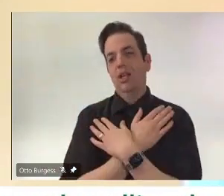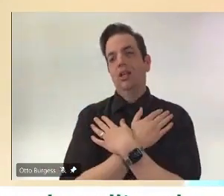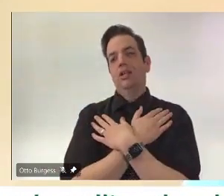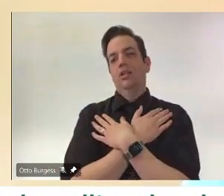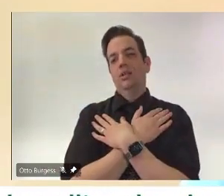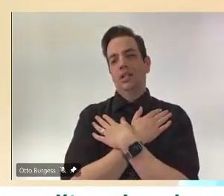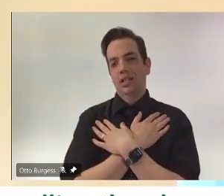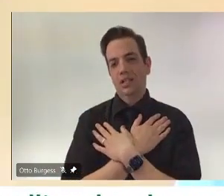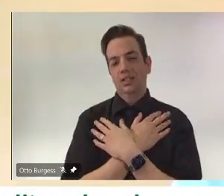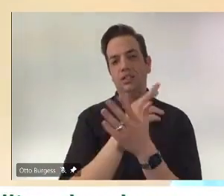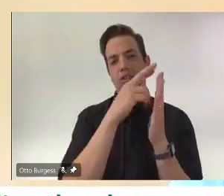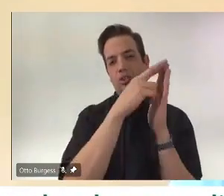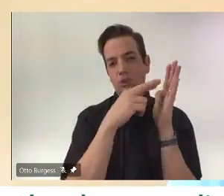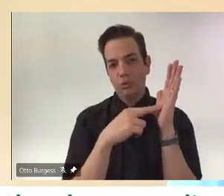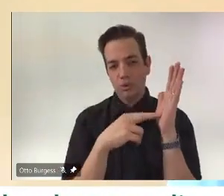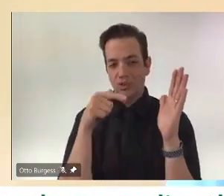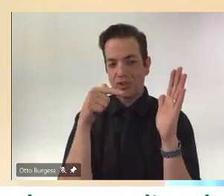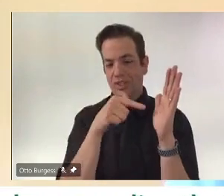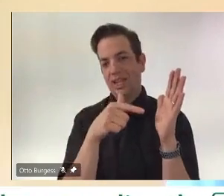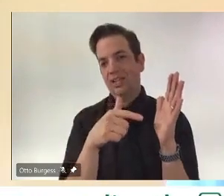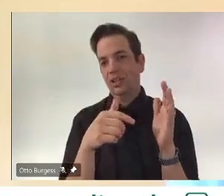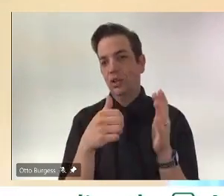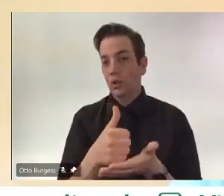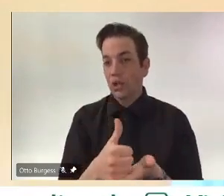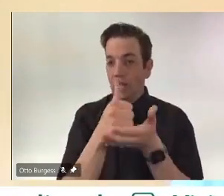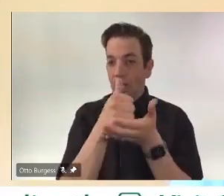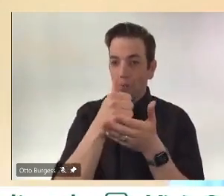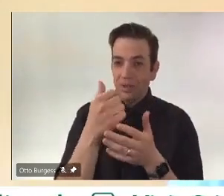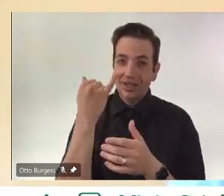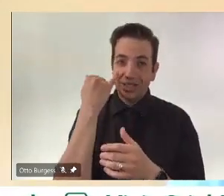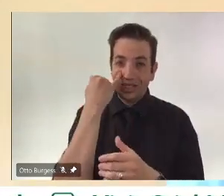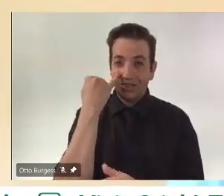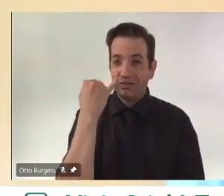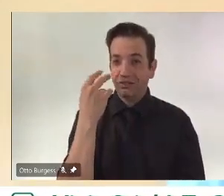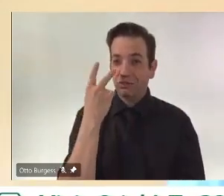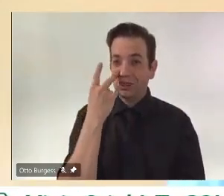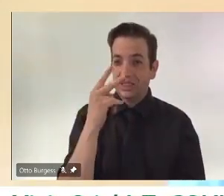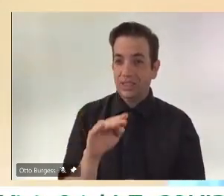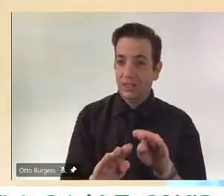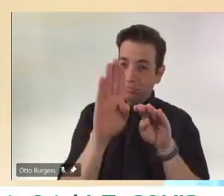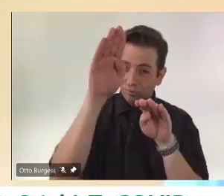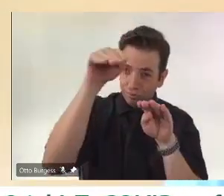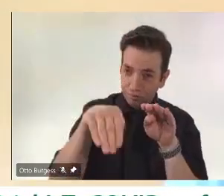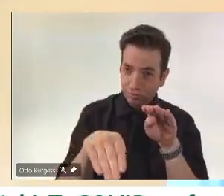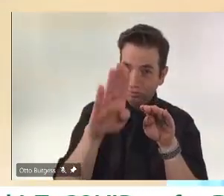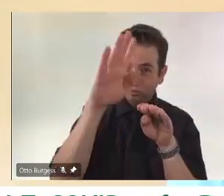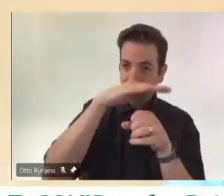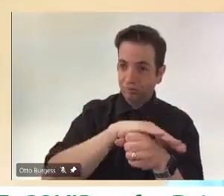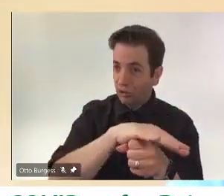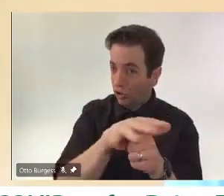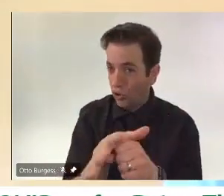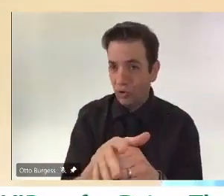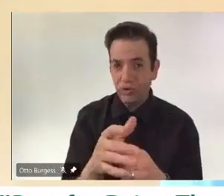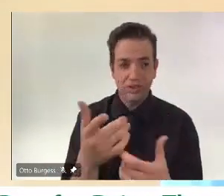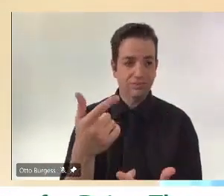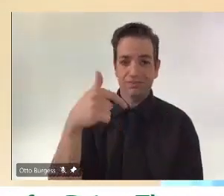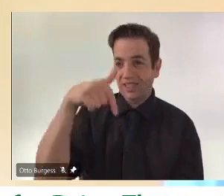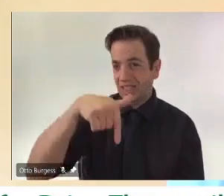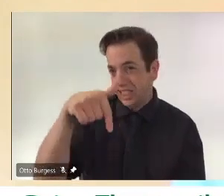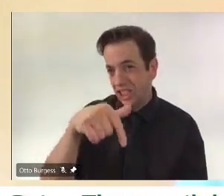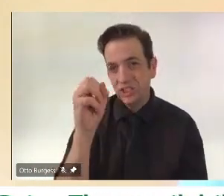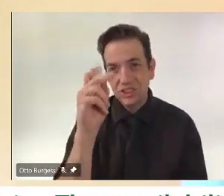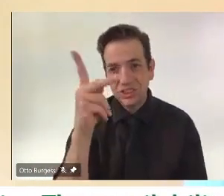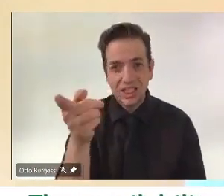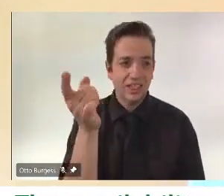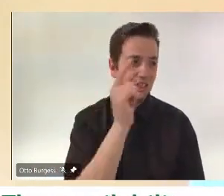know, we've seen case numbers go up and down both in Saskatchewan, Manitoba, Alberta. And, you know, at the end of the day,